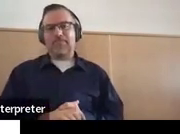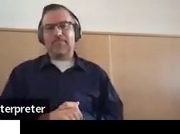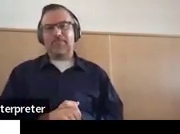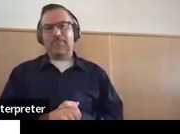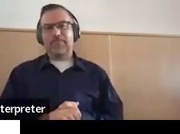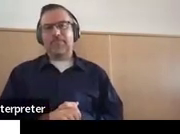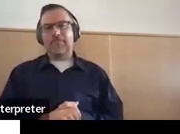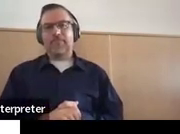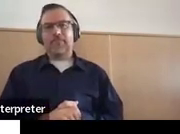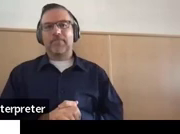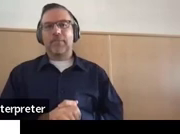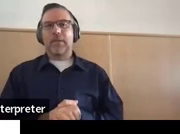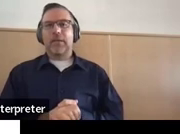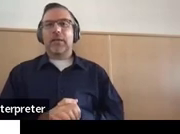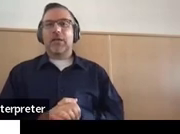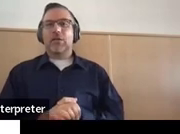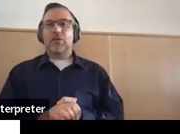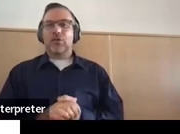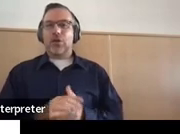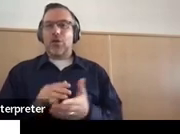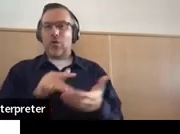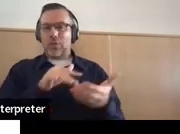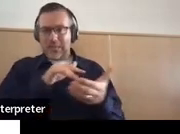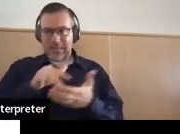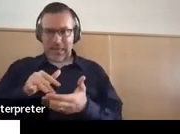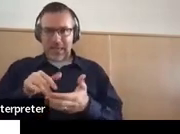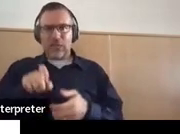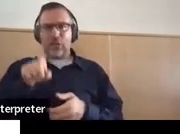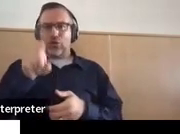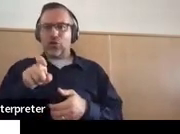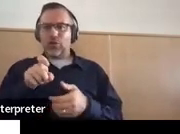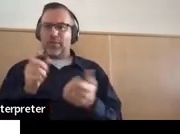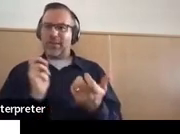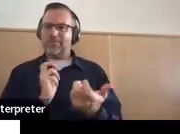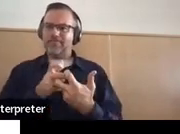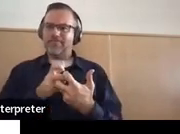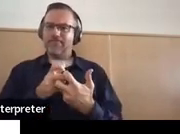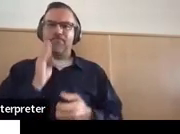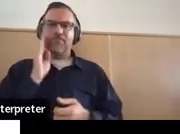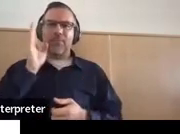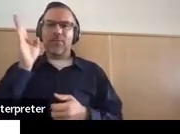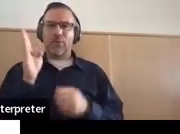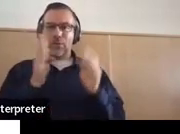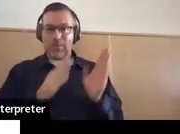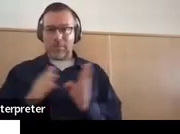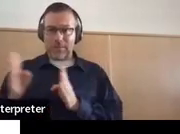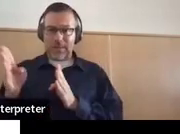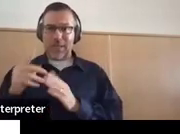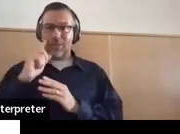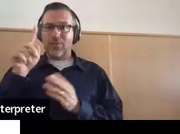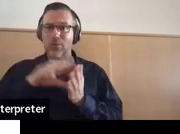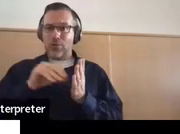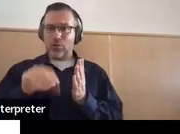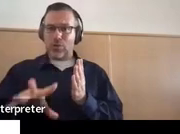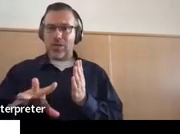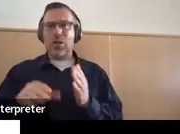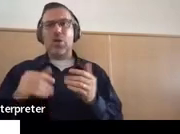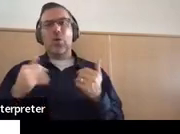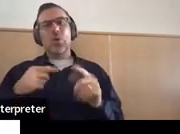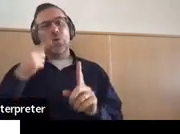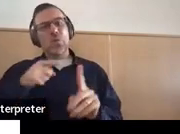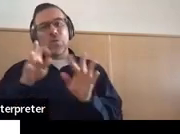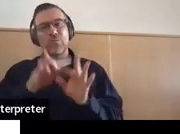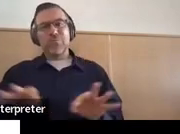So it should be tailored as much as possible to the future plans of the child, and it's vital that planning for high school